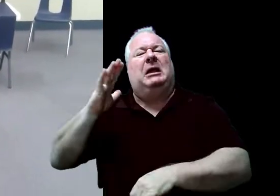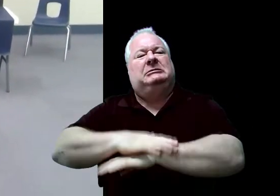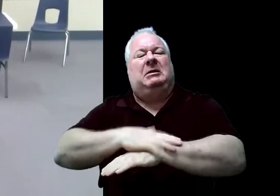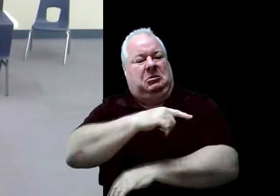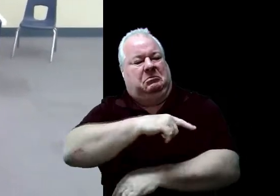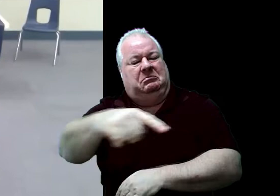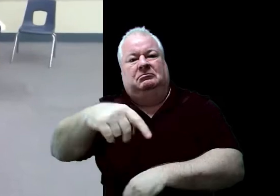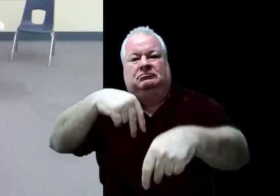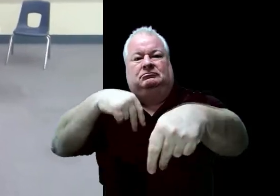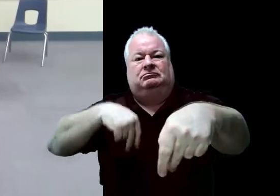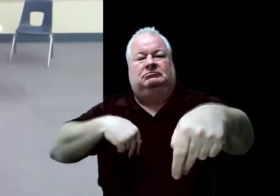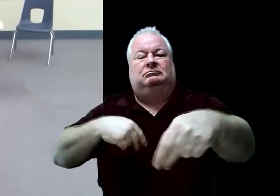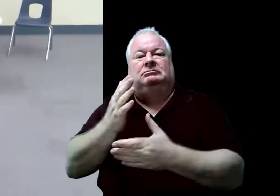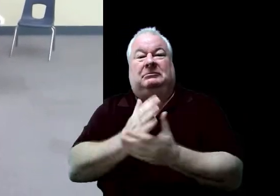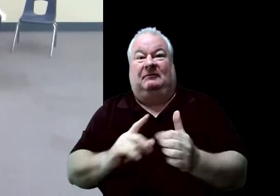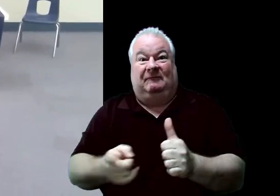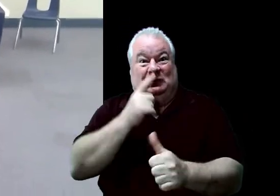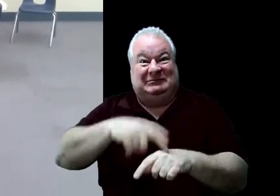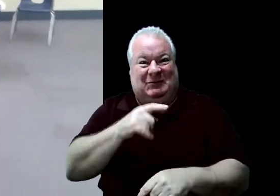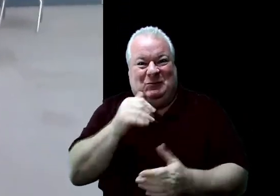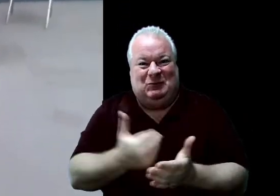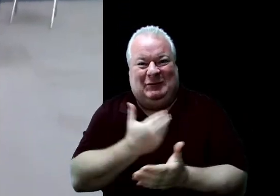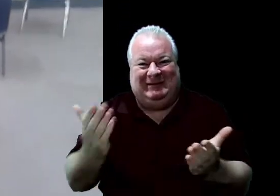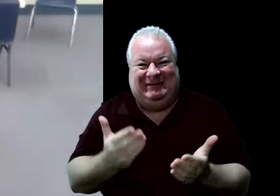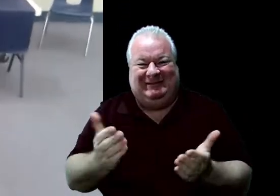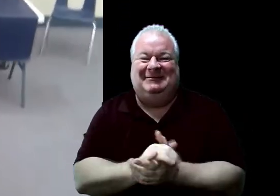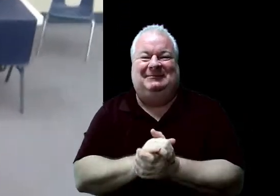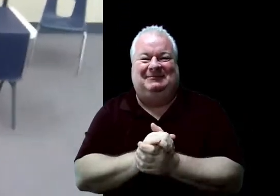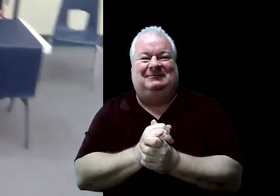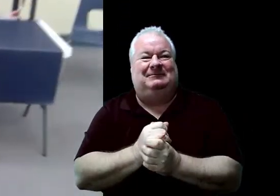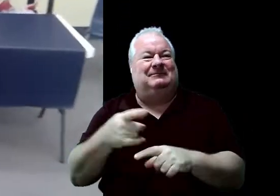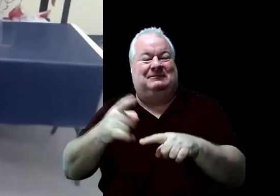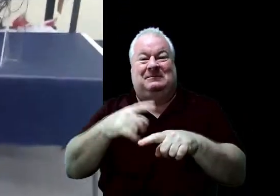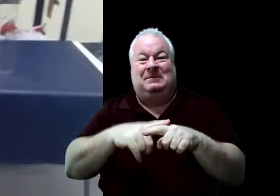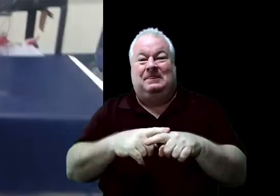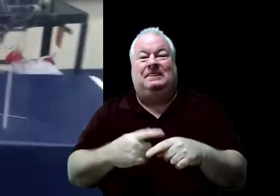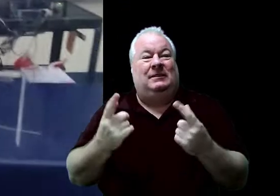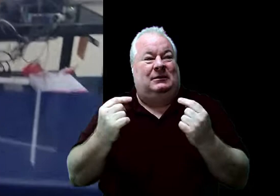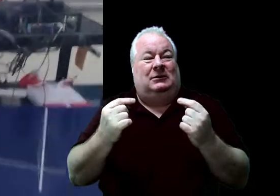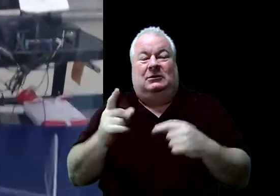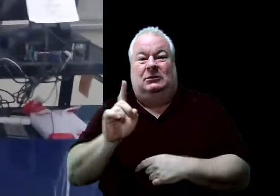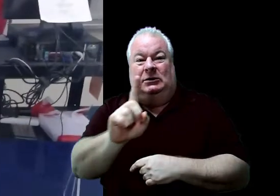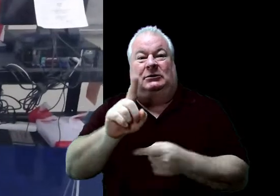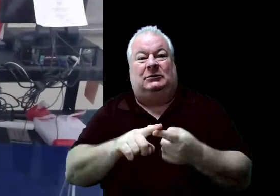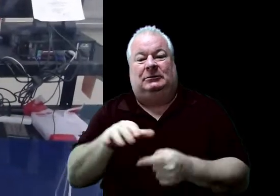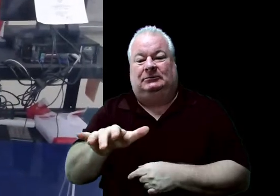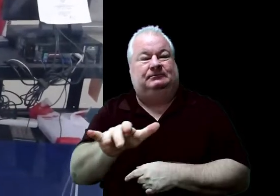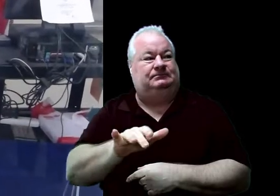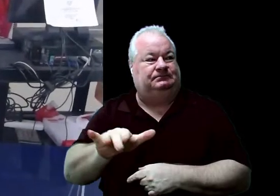past or for some of you for the very first time. You will then approach